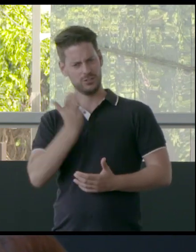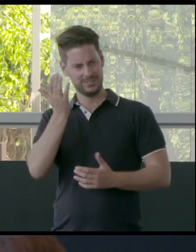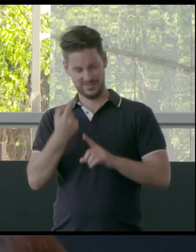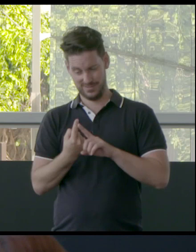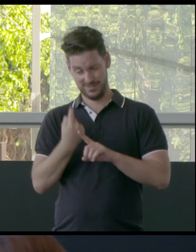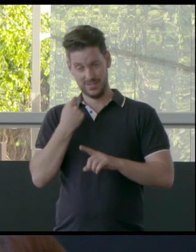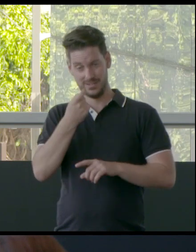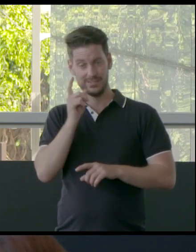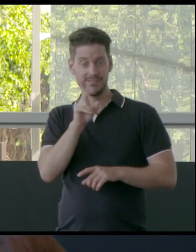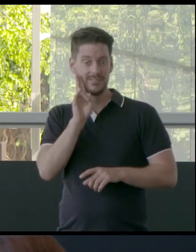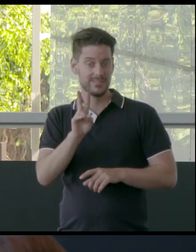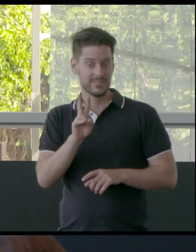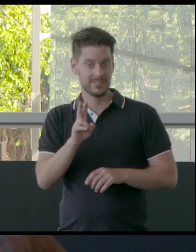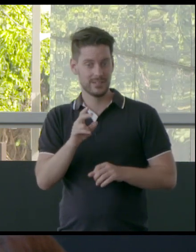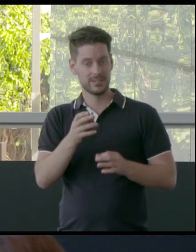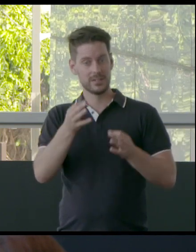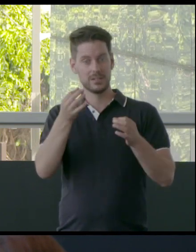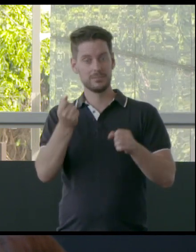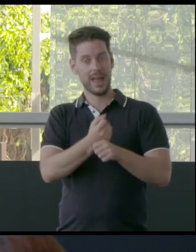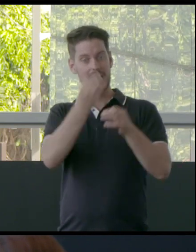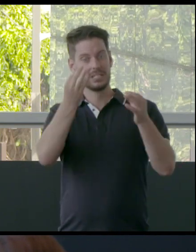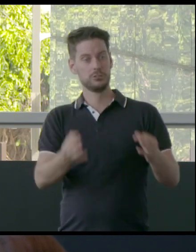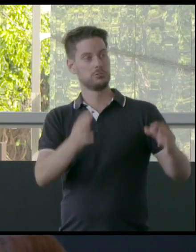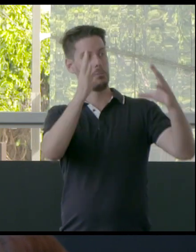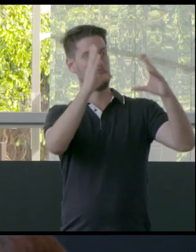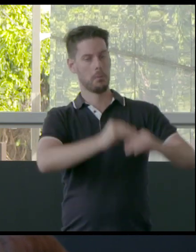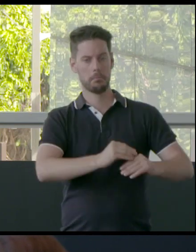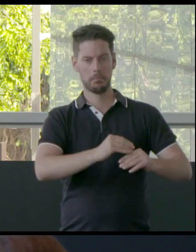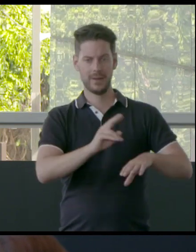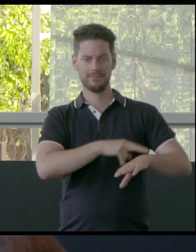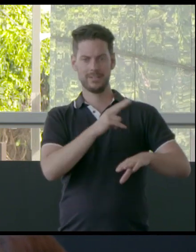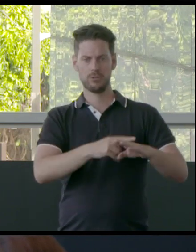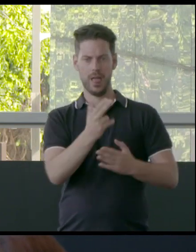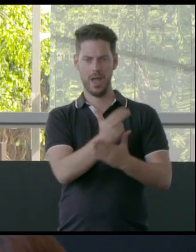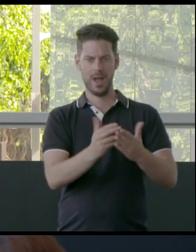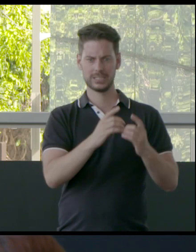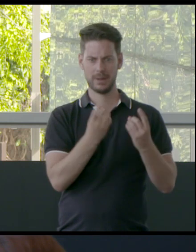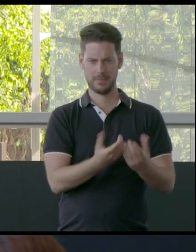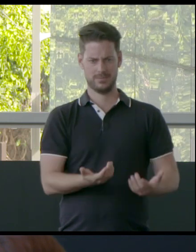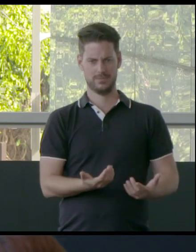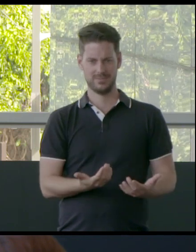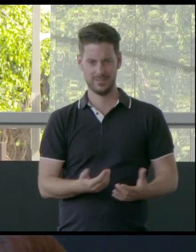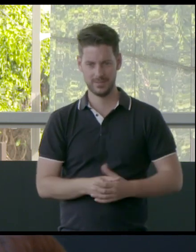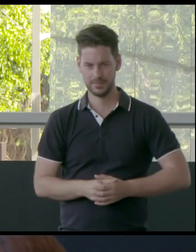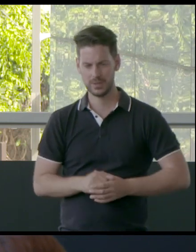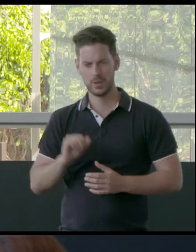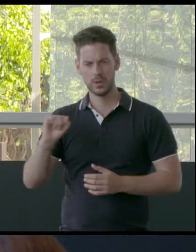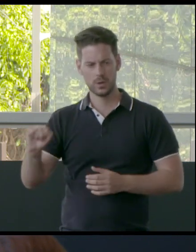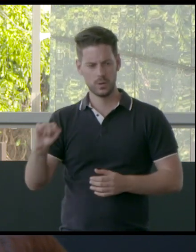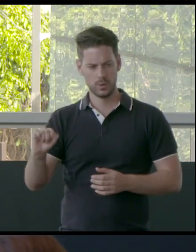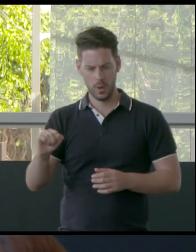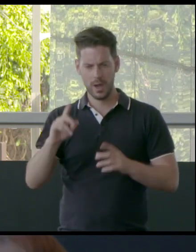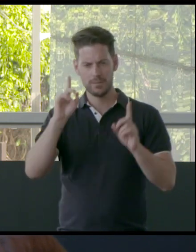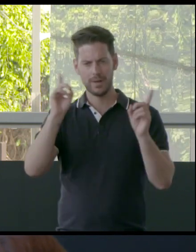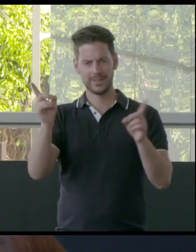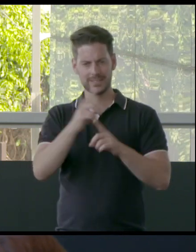last few days that decision's been made. It's quite startling. But, Megan, one of your countrywomen, the very learned distinguished